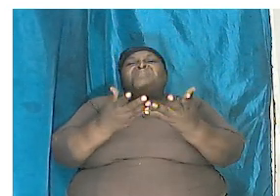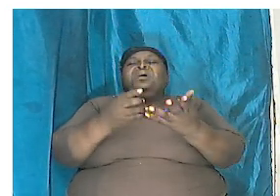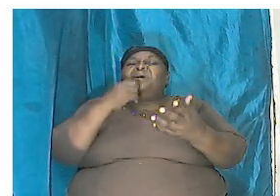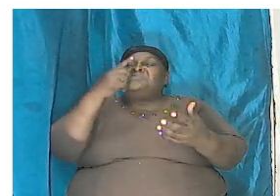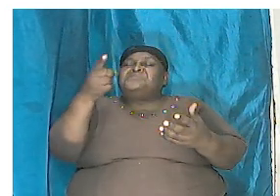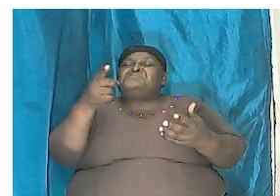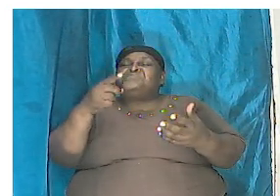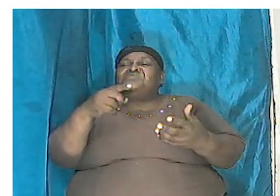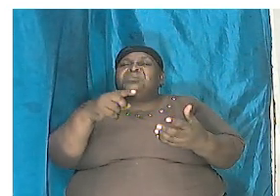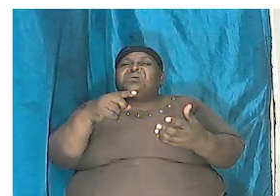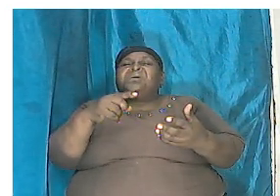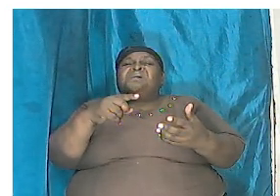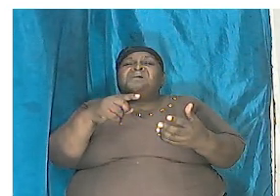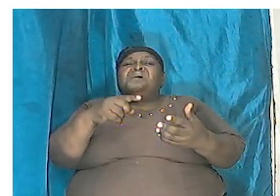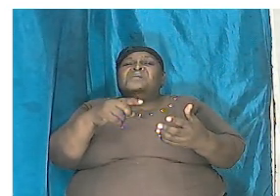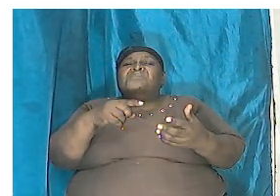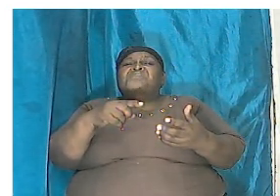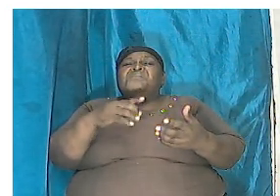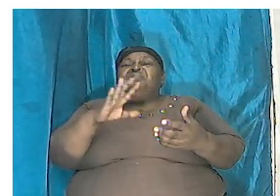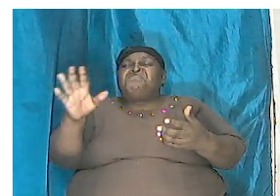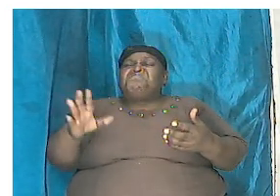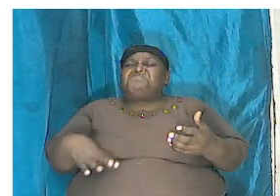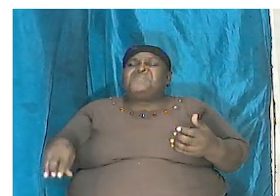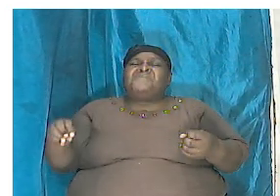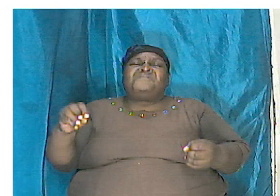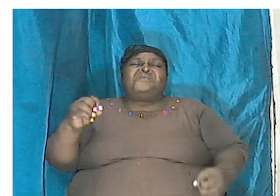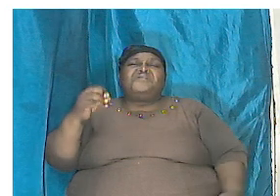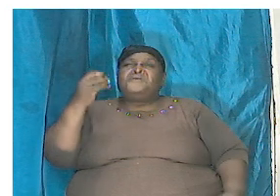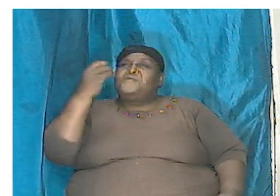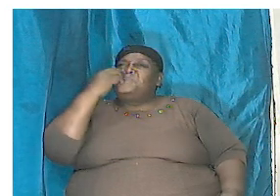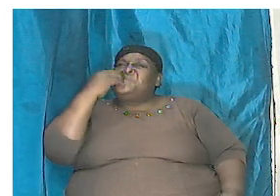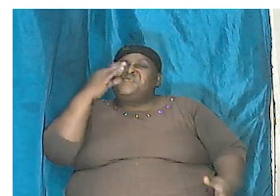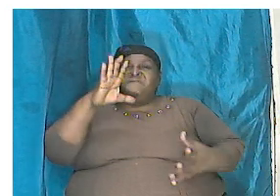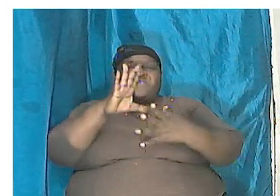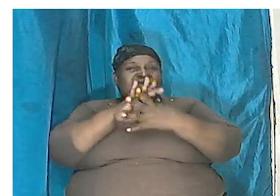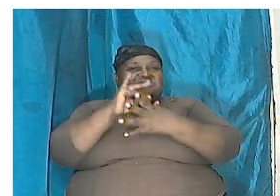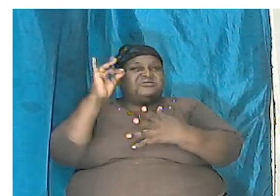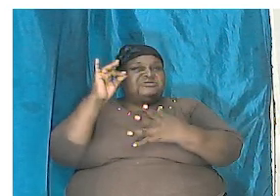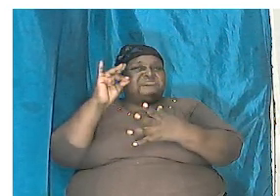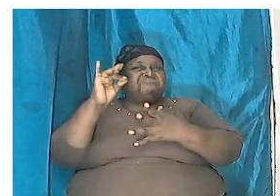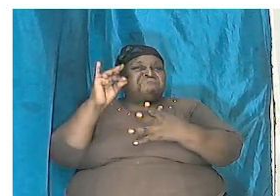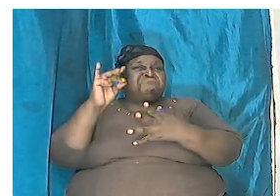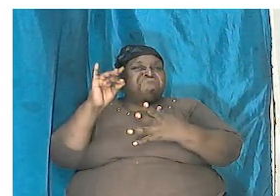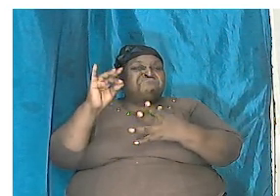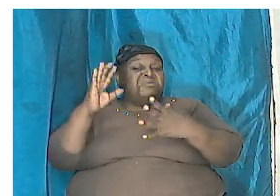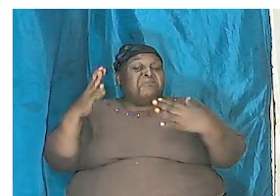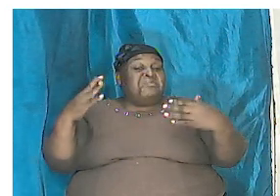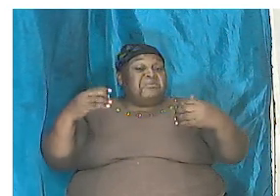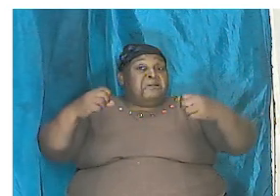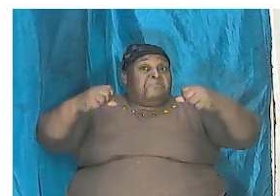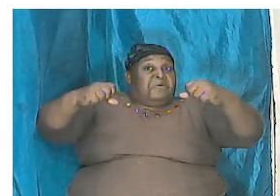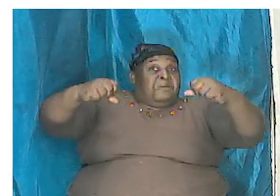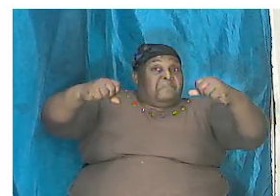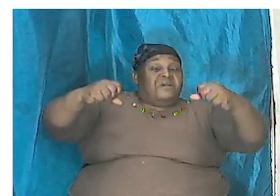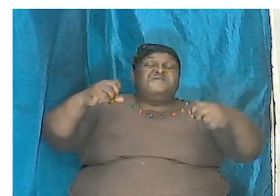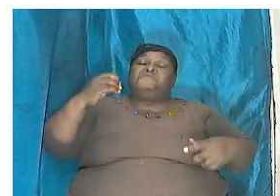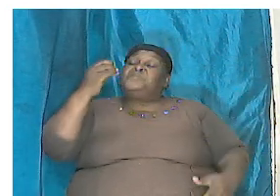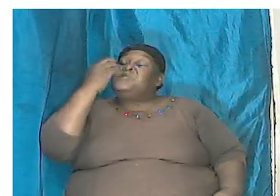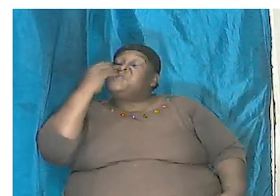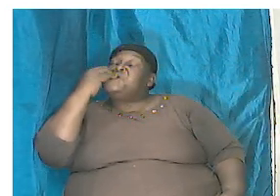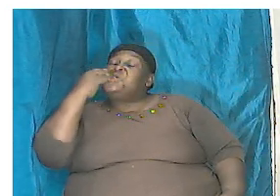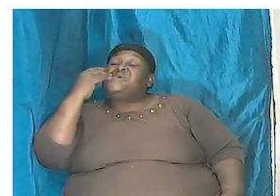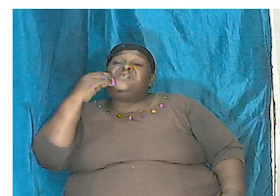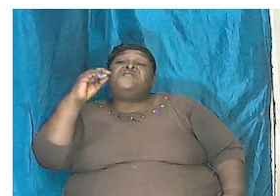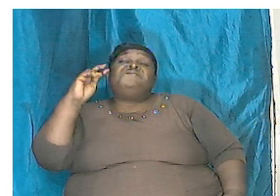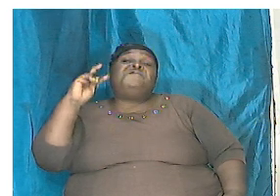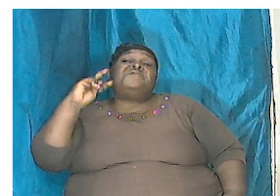flesh they actually had the vegetation and the herbs and all of that it was only